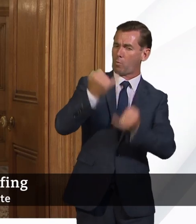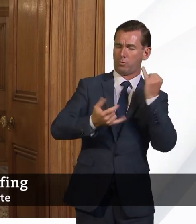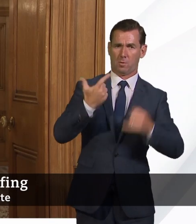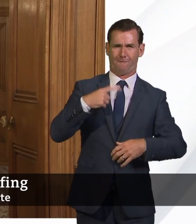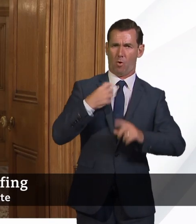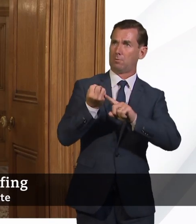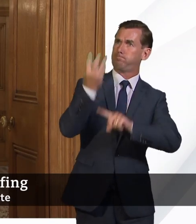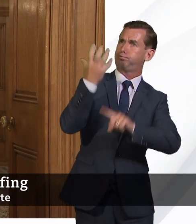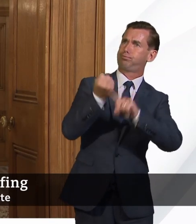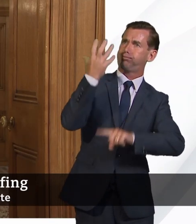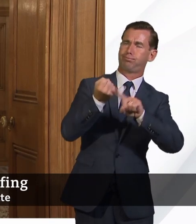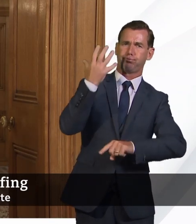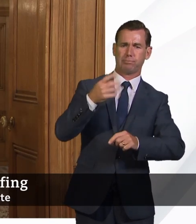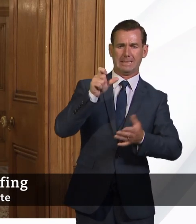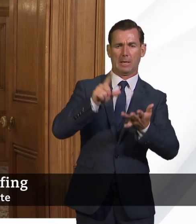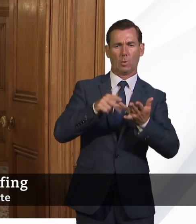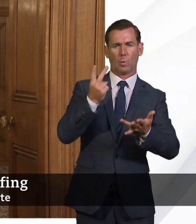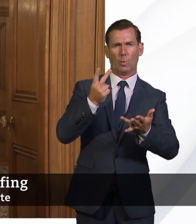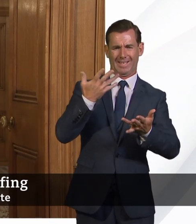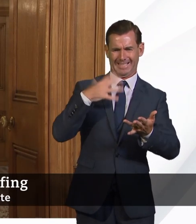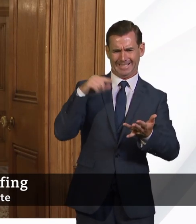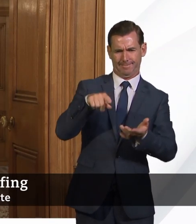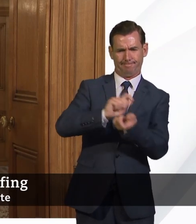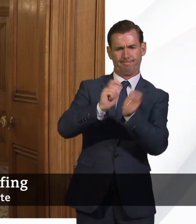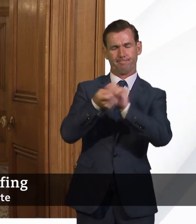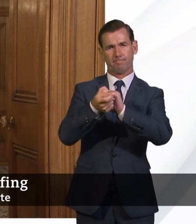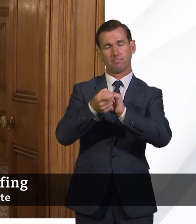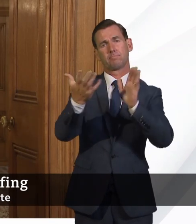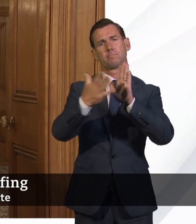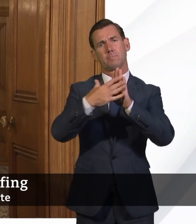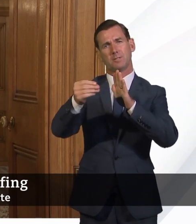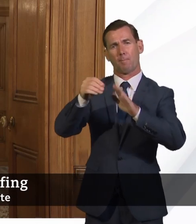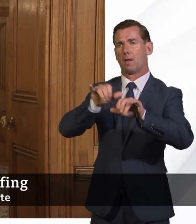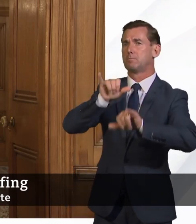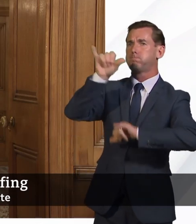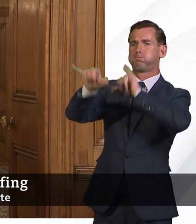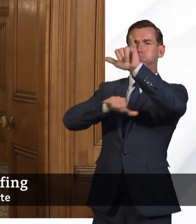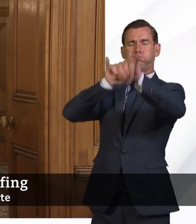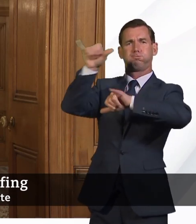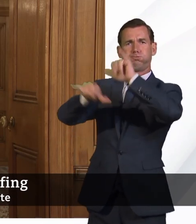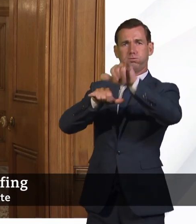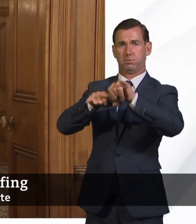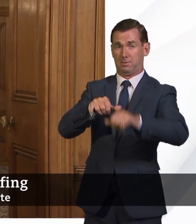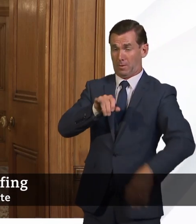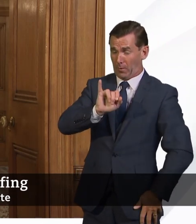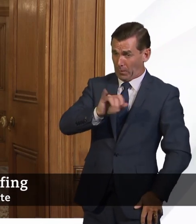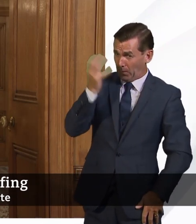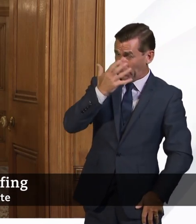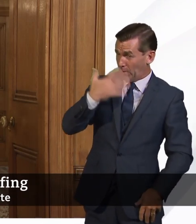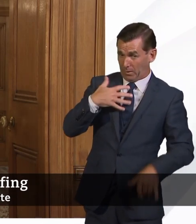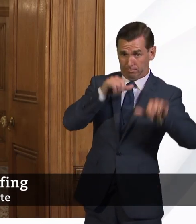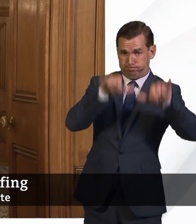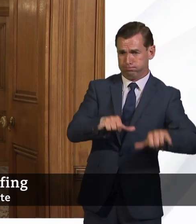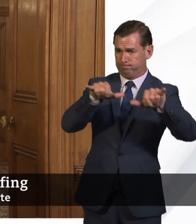of the solution, not of the problem. If you take the aviation sector for example, which has had an impossible few months.